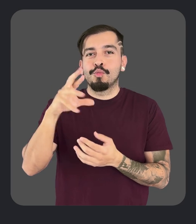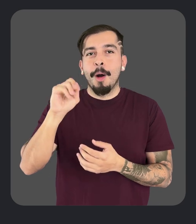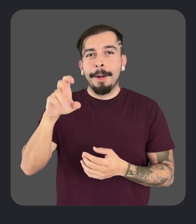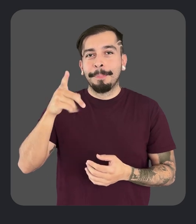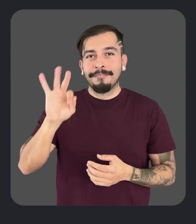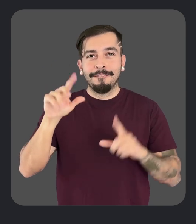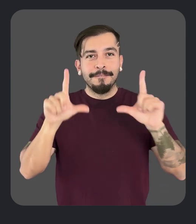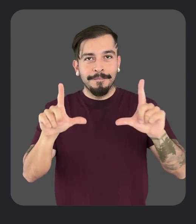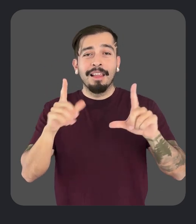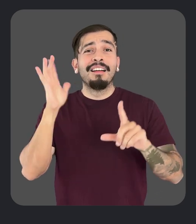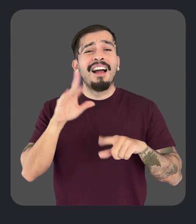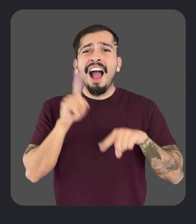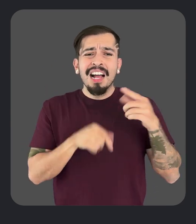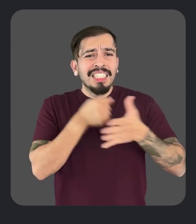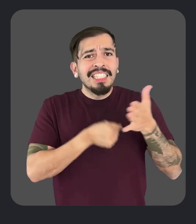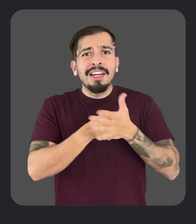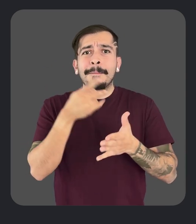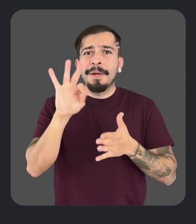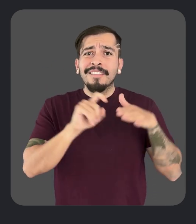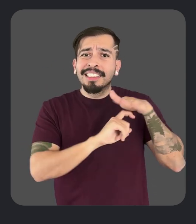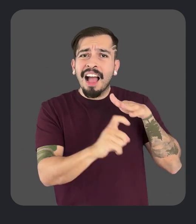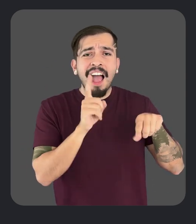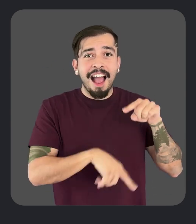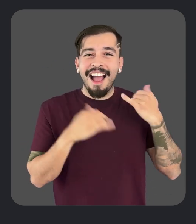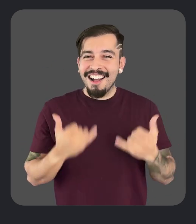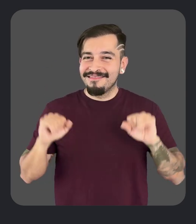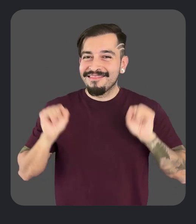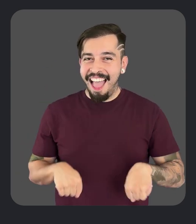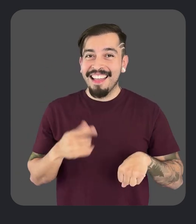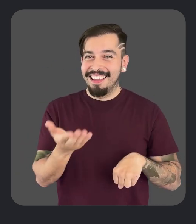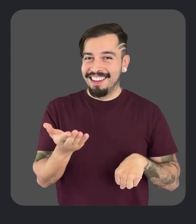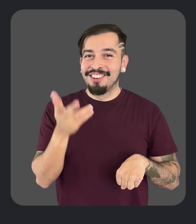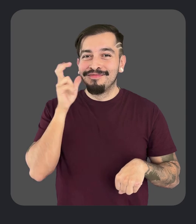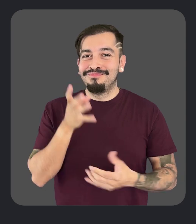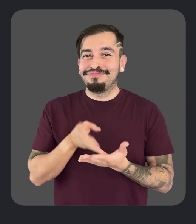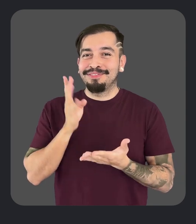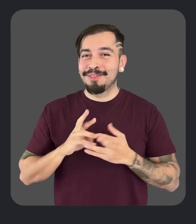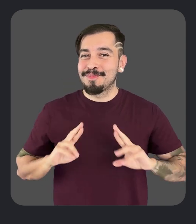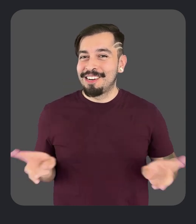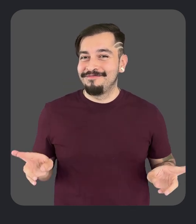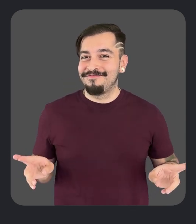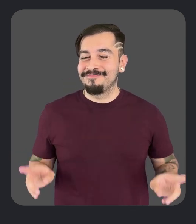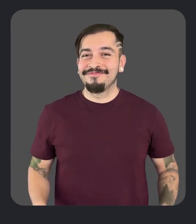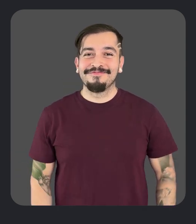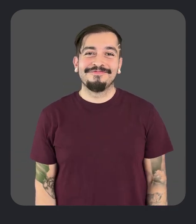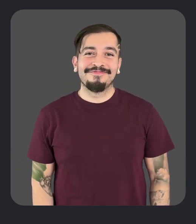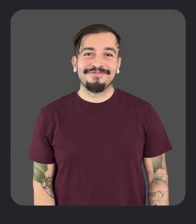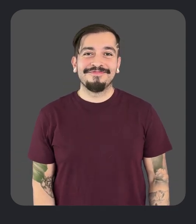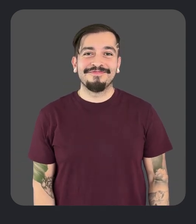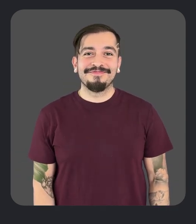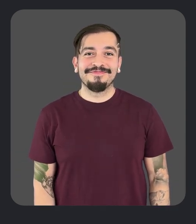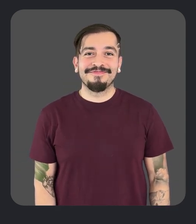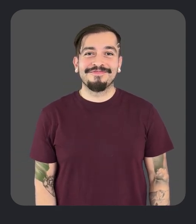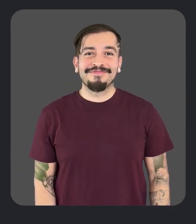Chrome PDF viewer on documents that were previously inaccessible, like scanned PDFs. Innovating solutions that connect to and for